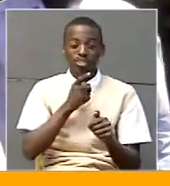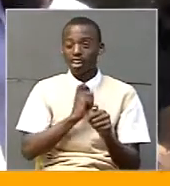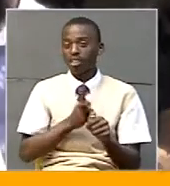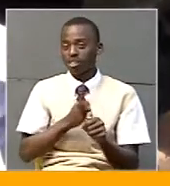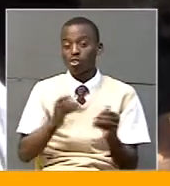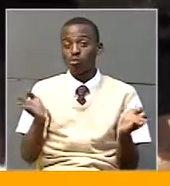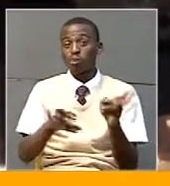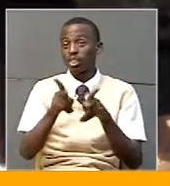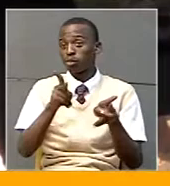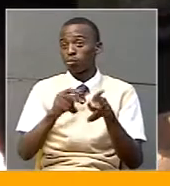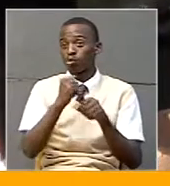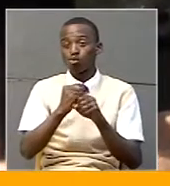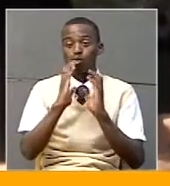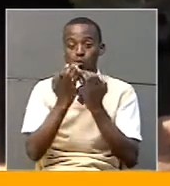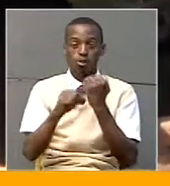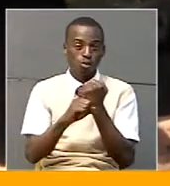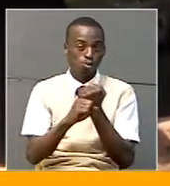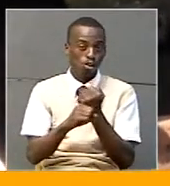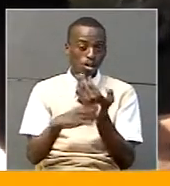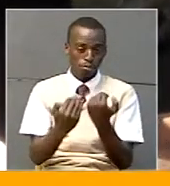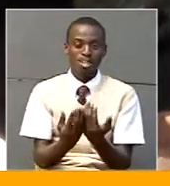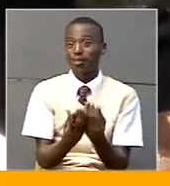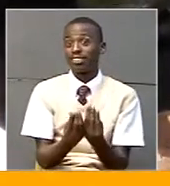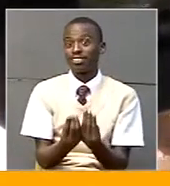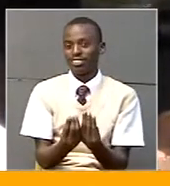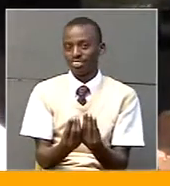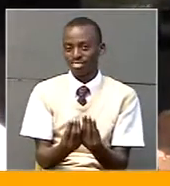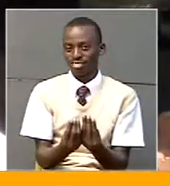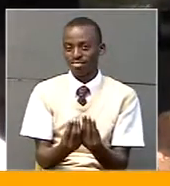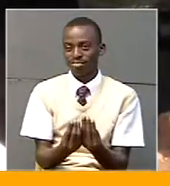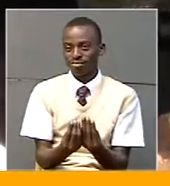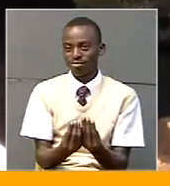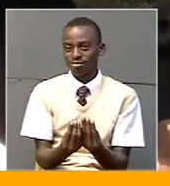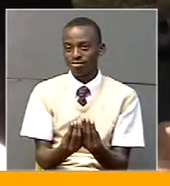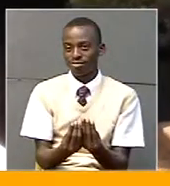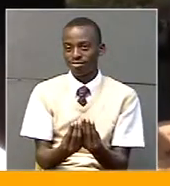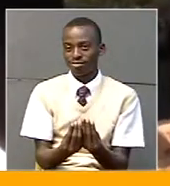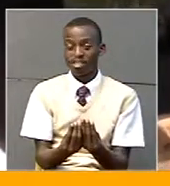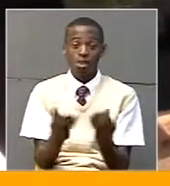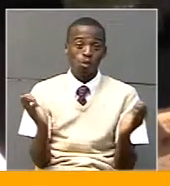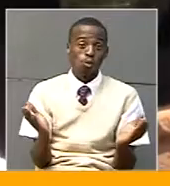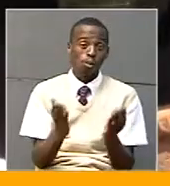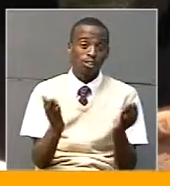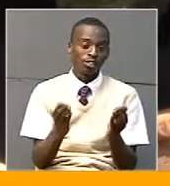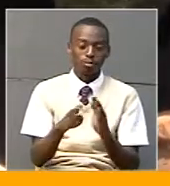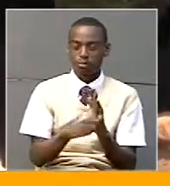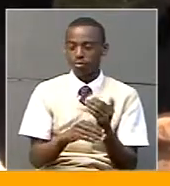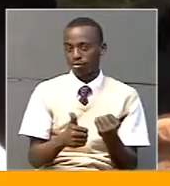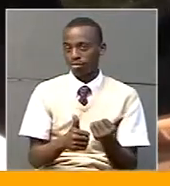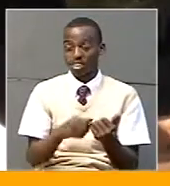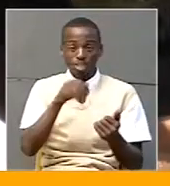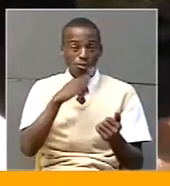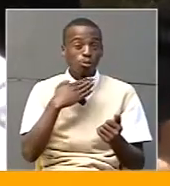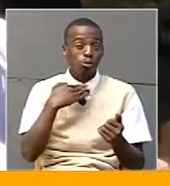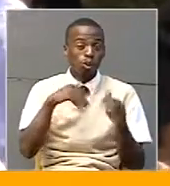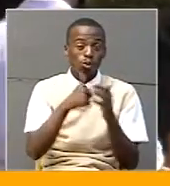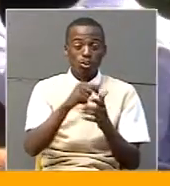to mobilize people to do community work. It was very, very hard. But these days, mobilization is not a problem. Even if you